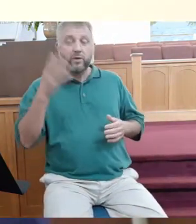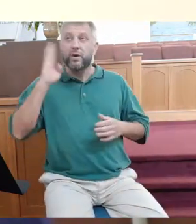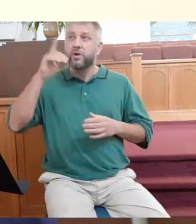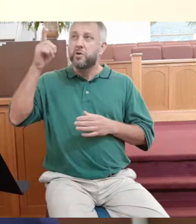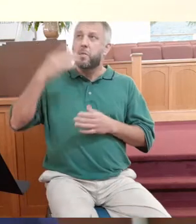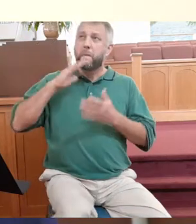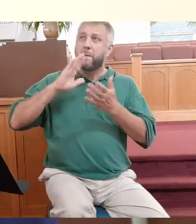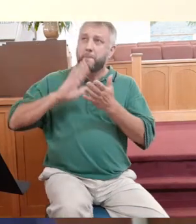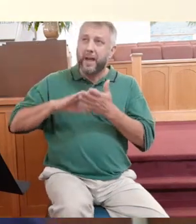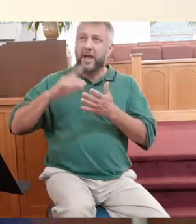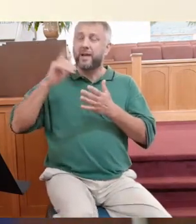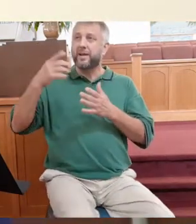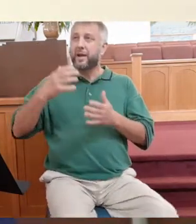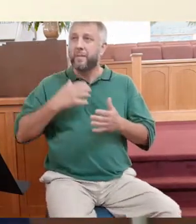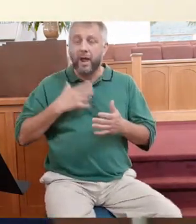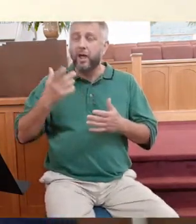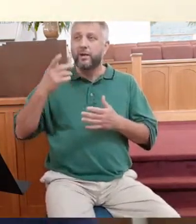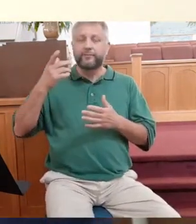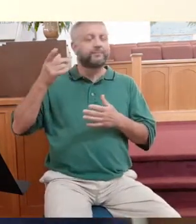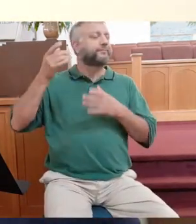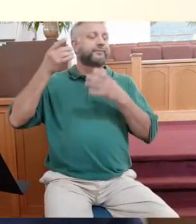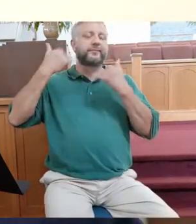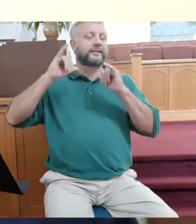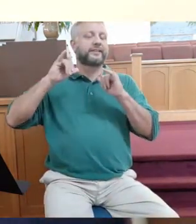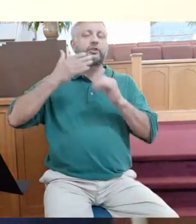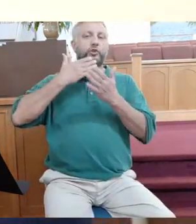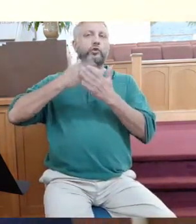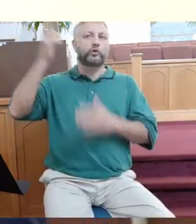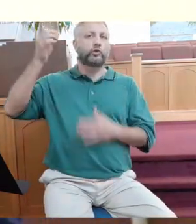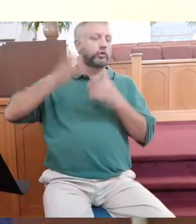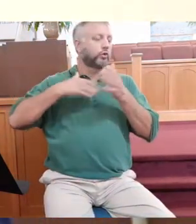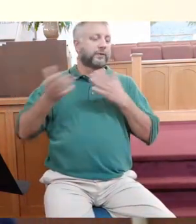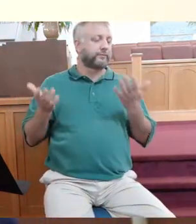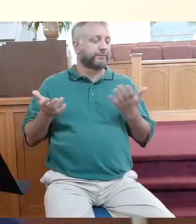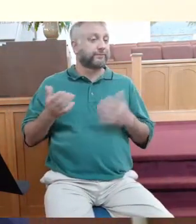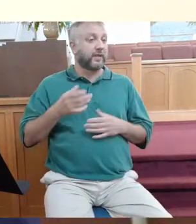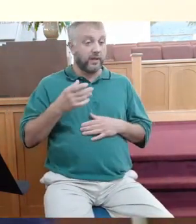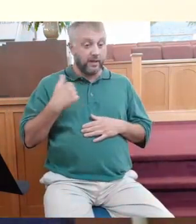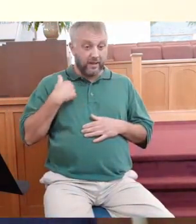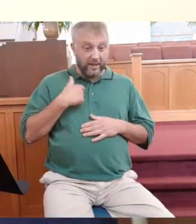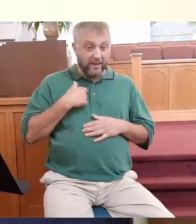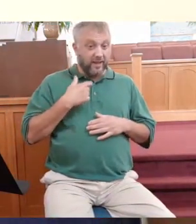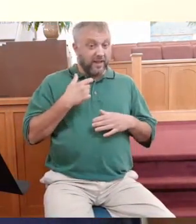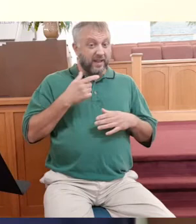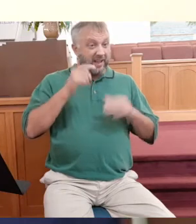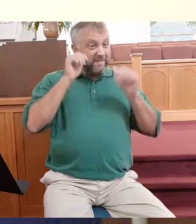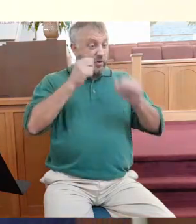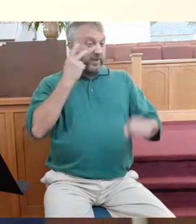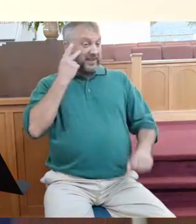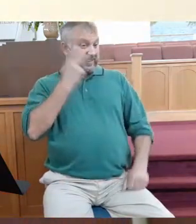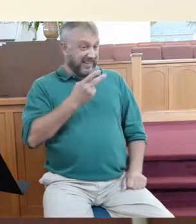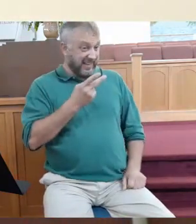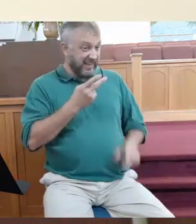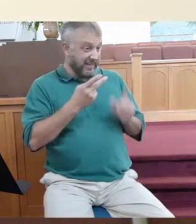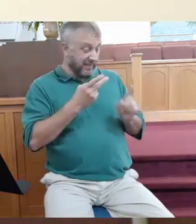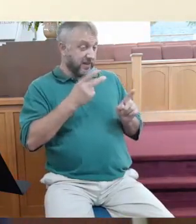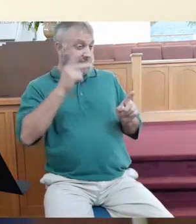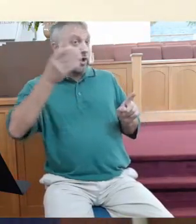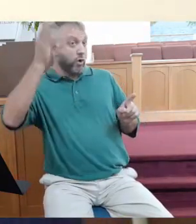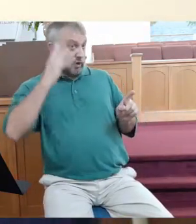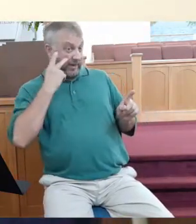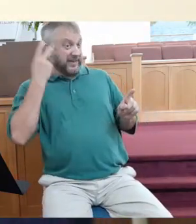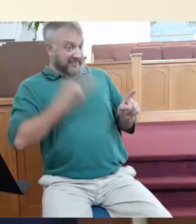fist at him, he is still good. As I said at the beginning, I'll say in conclusion, if we could see the world from God's perspective,